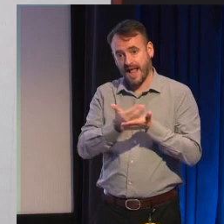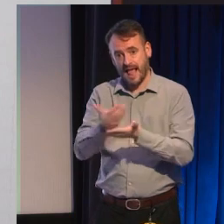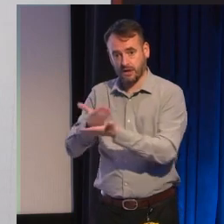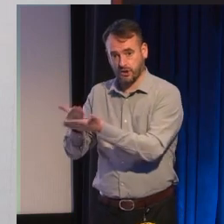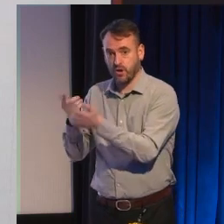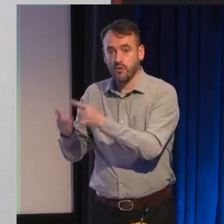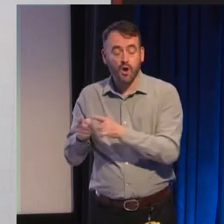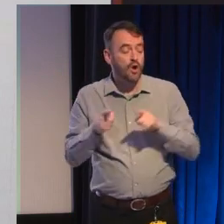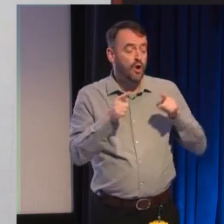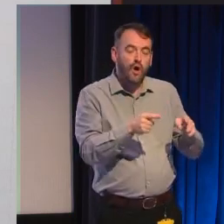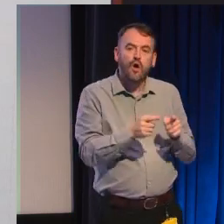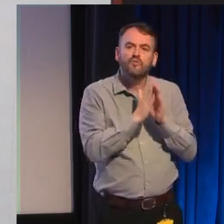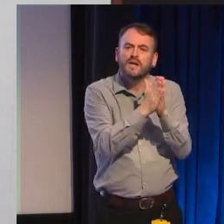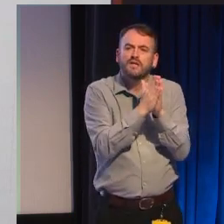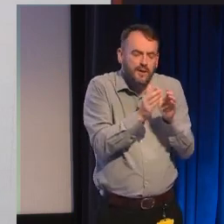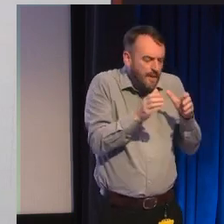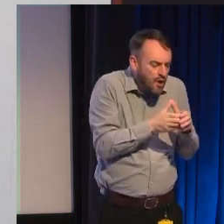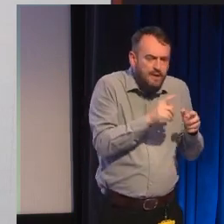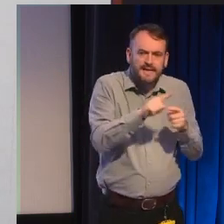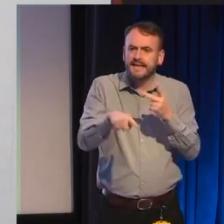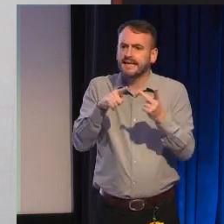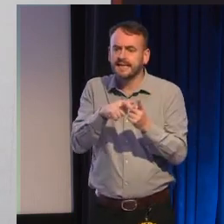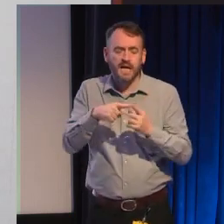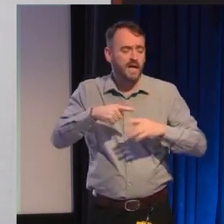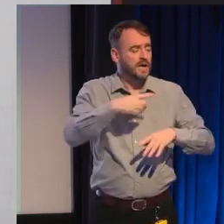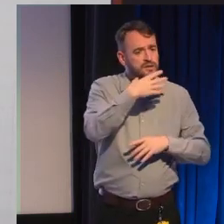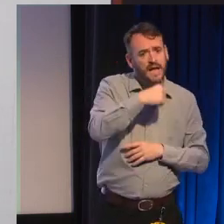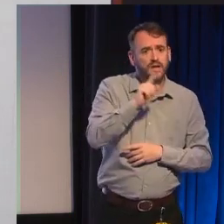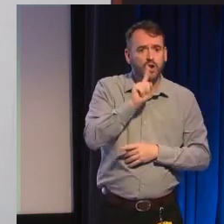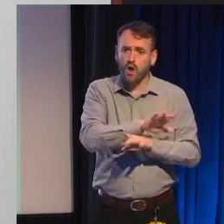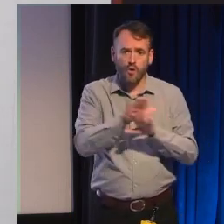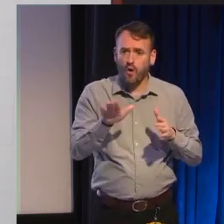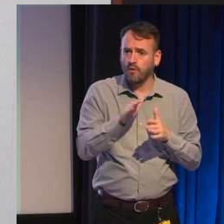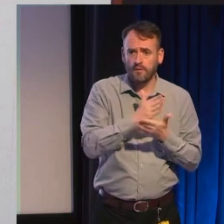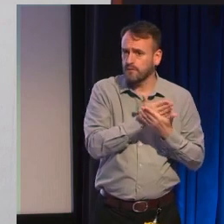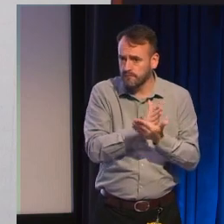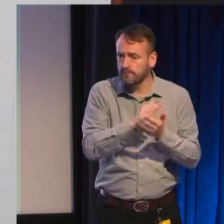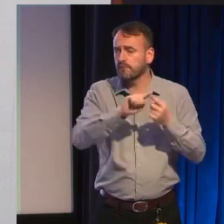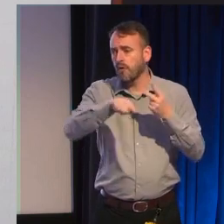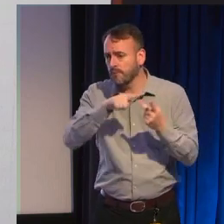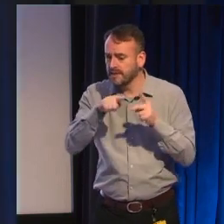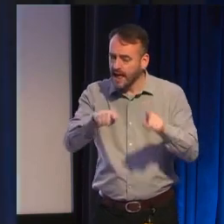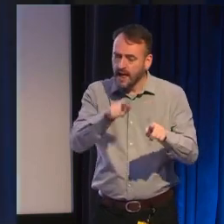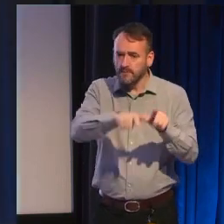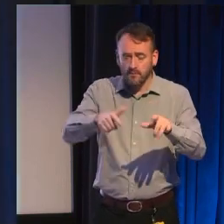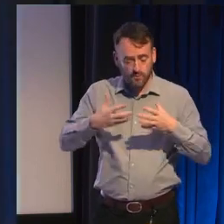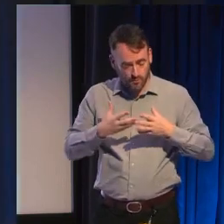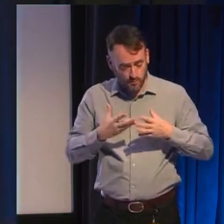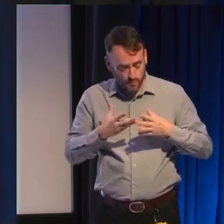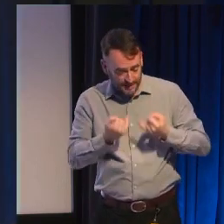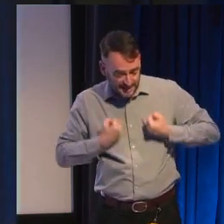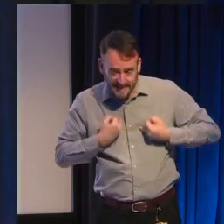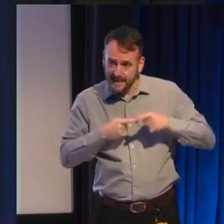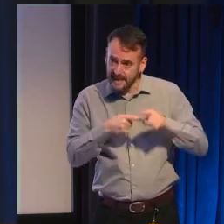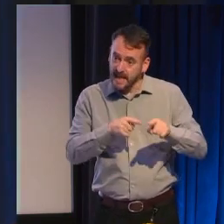gender and sexual nonconformists disease sufferers and other disenfranchised people in their own words that you don't